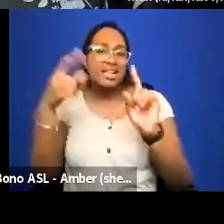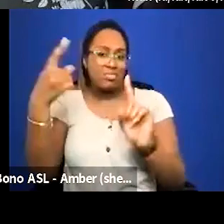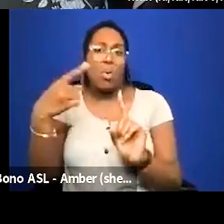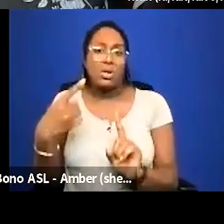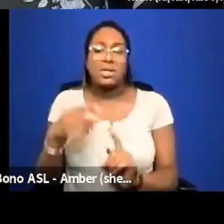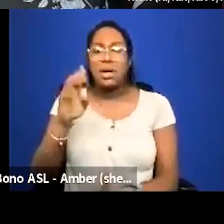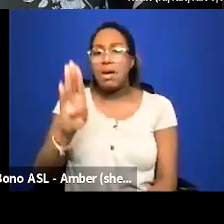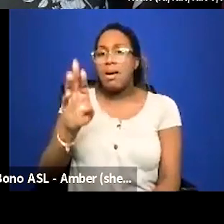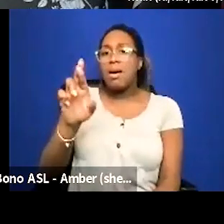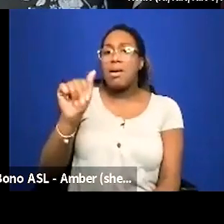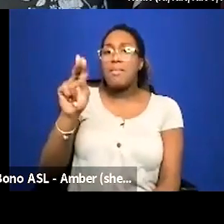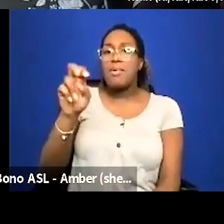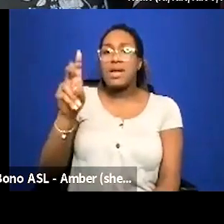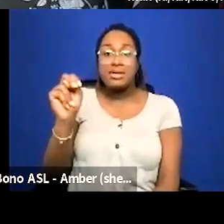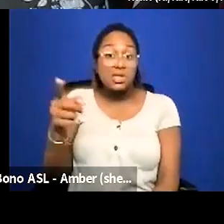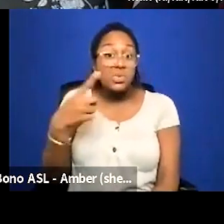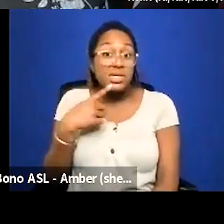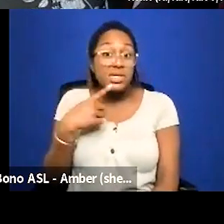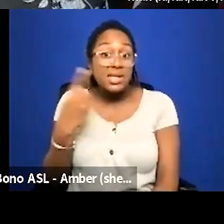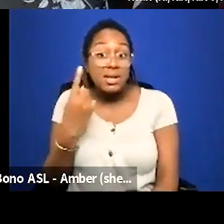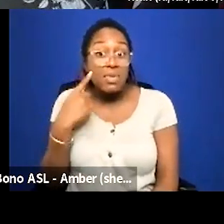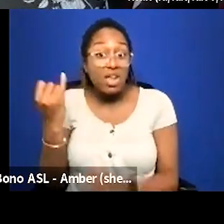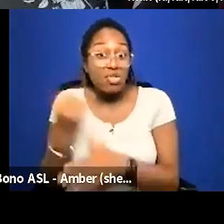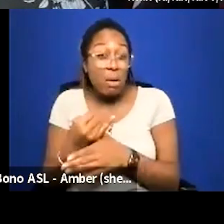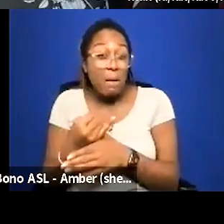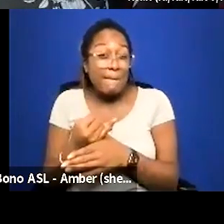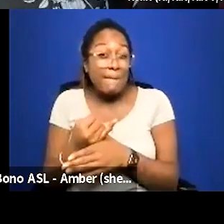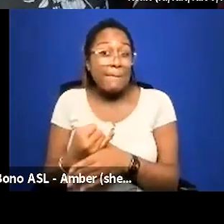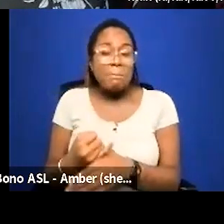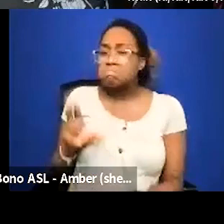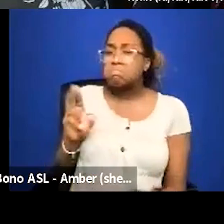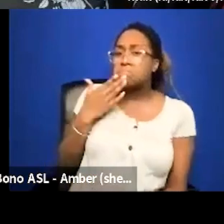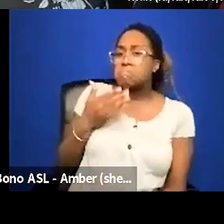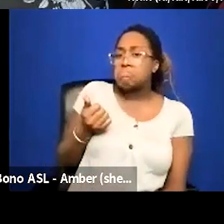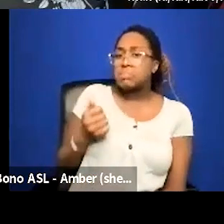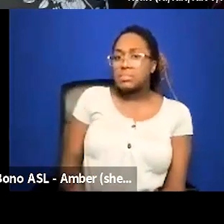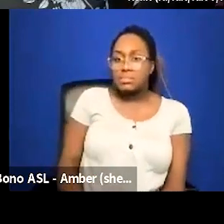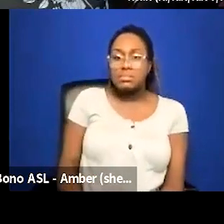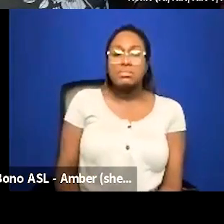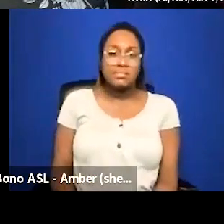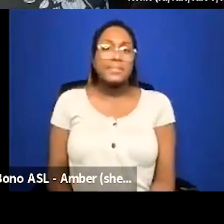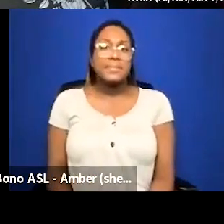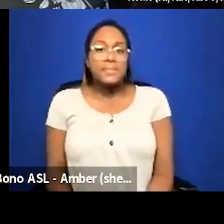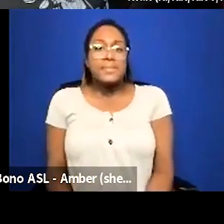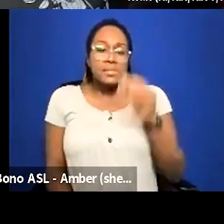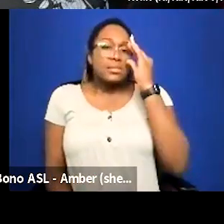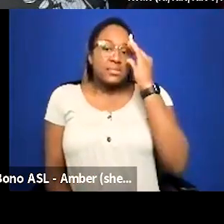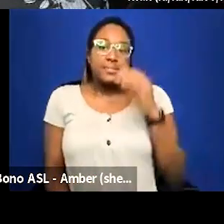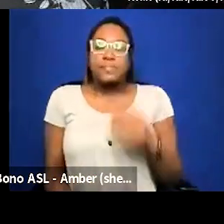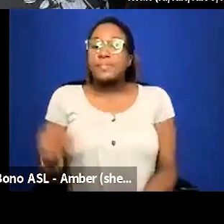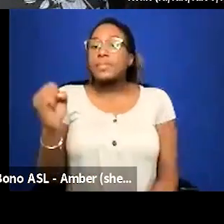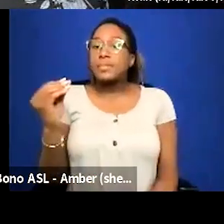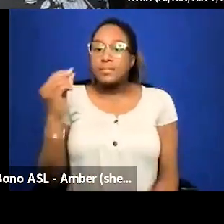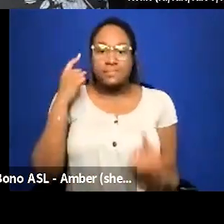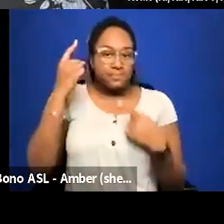brandon i think you were about to say something and i interrupted you i believe well you did um so when i think